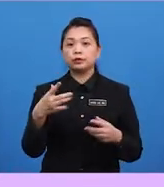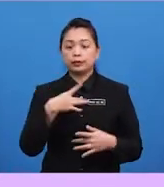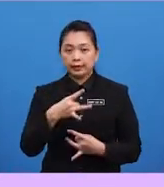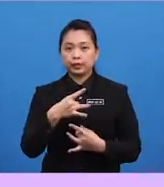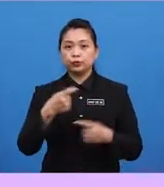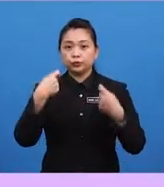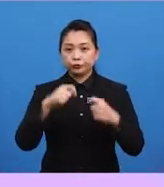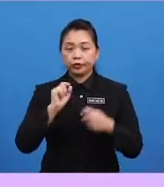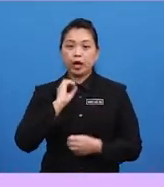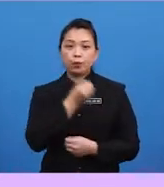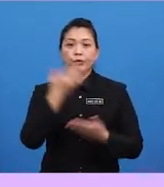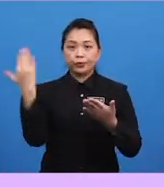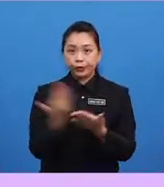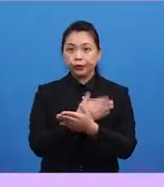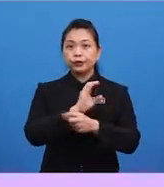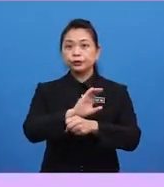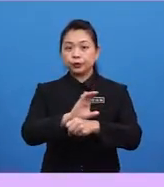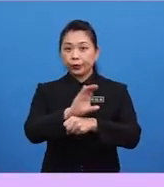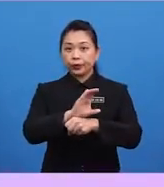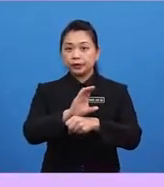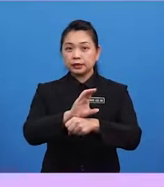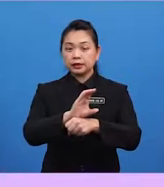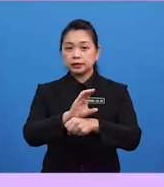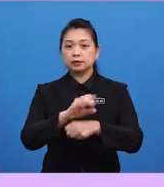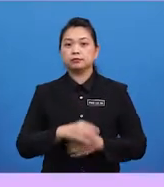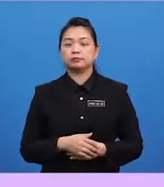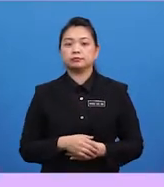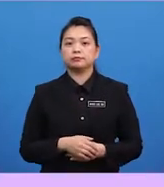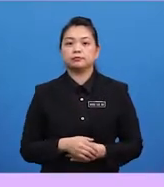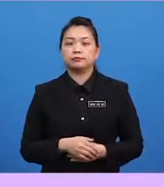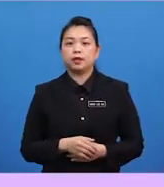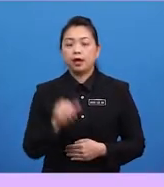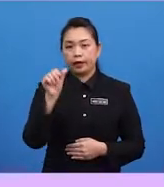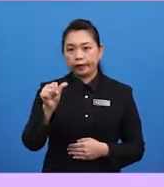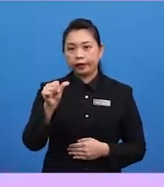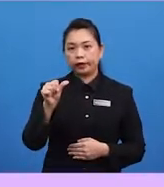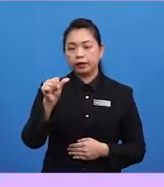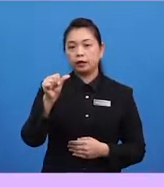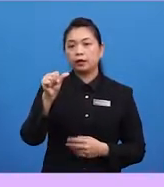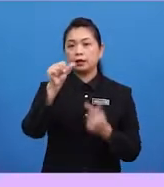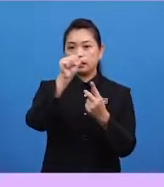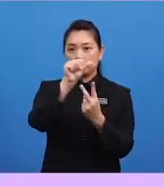our new chocolate spoon? What do you think the answer is? A or B?